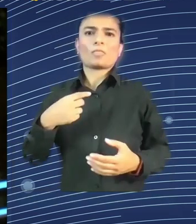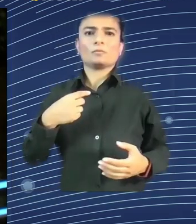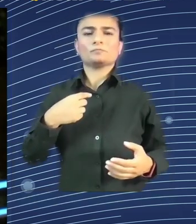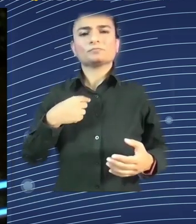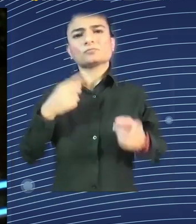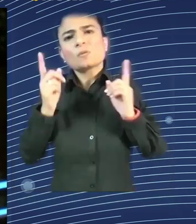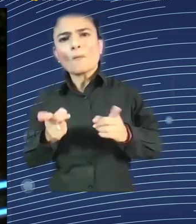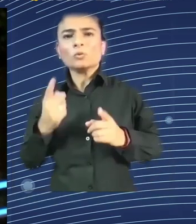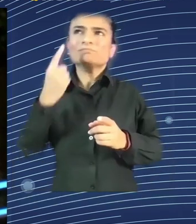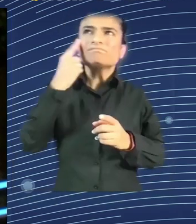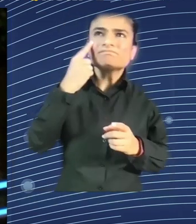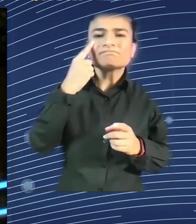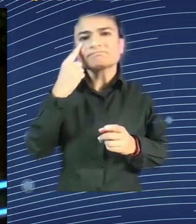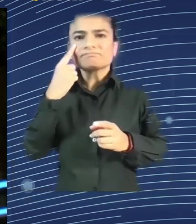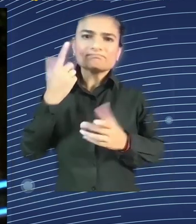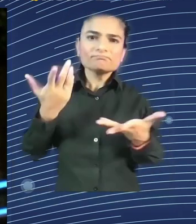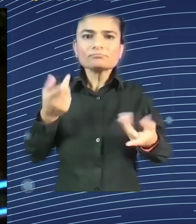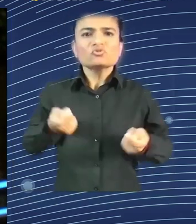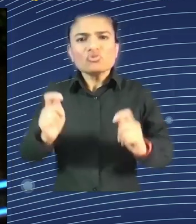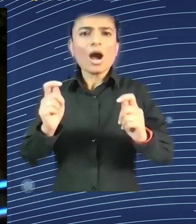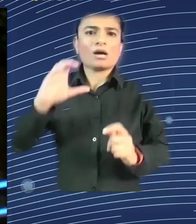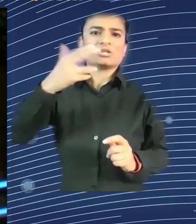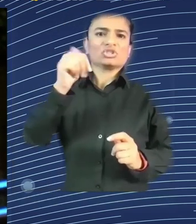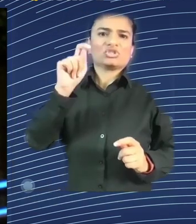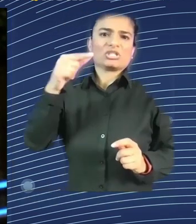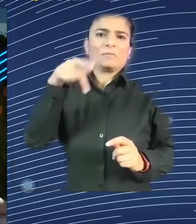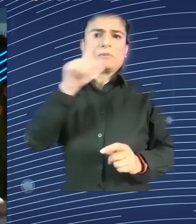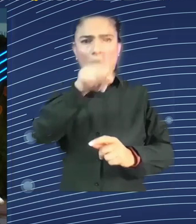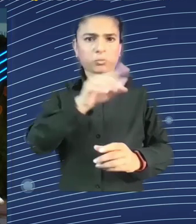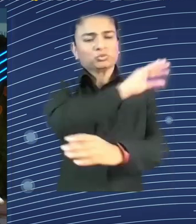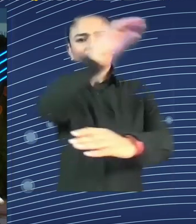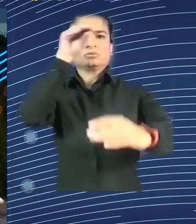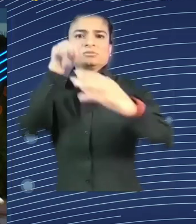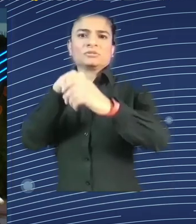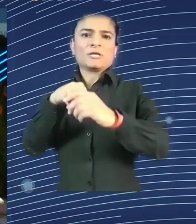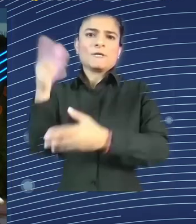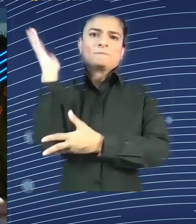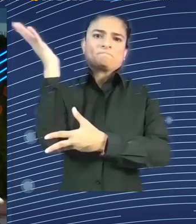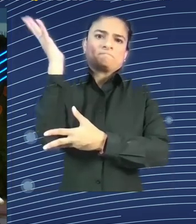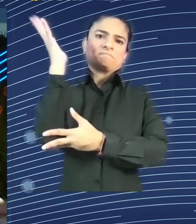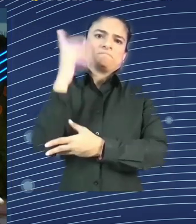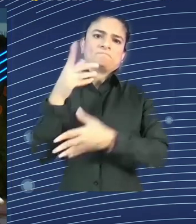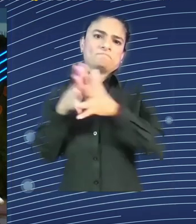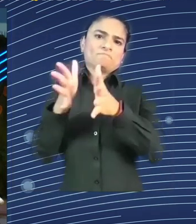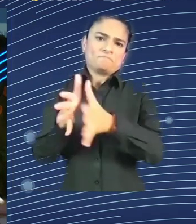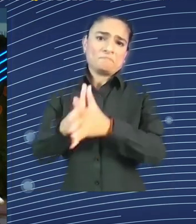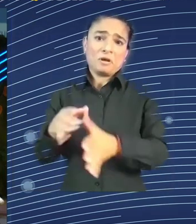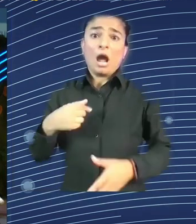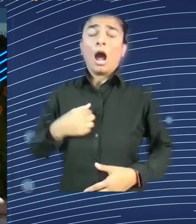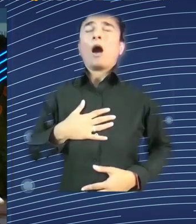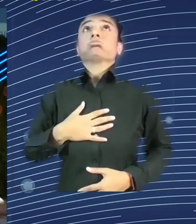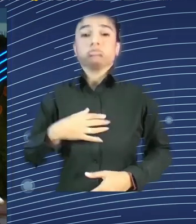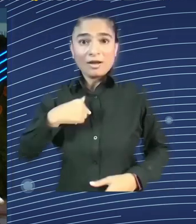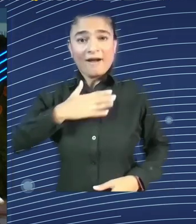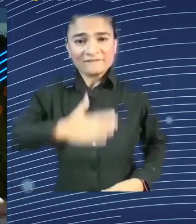I do not read so much speeches, but it could be useful, eventually, to try it. Now, I'm a bit more